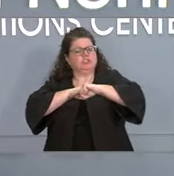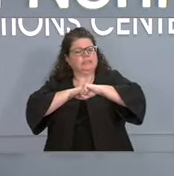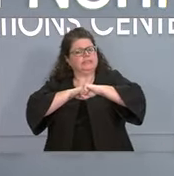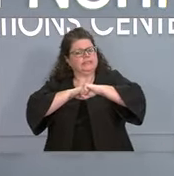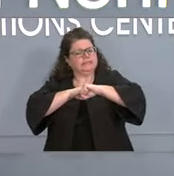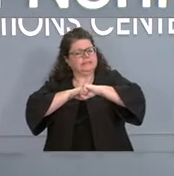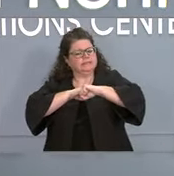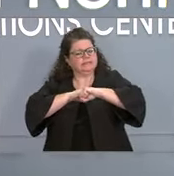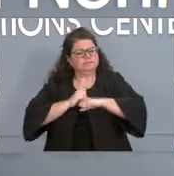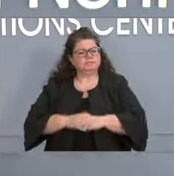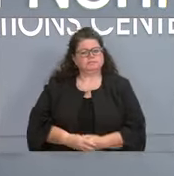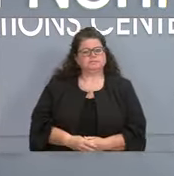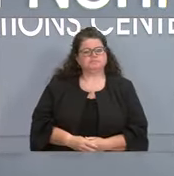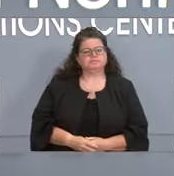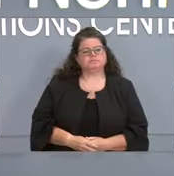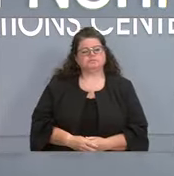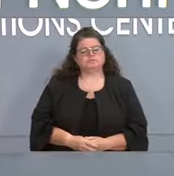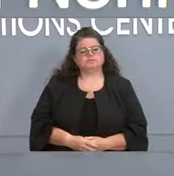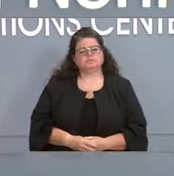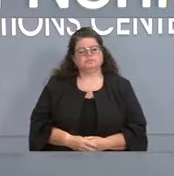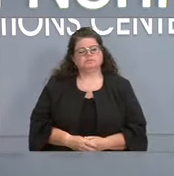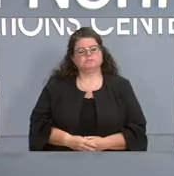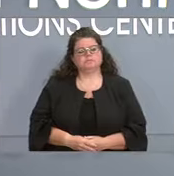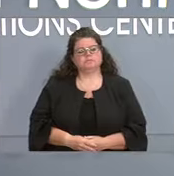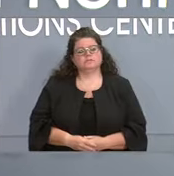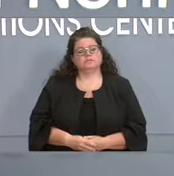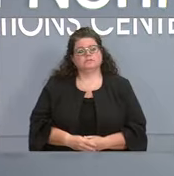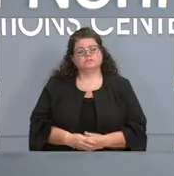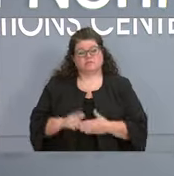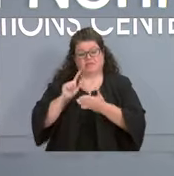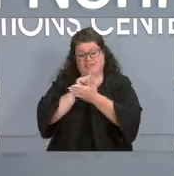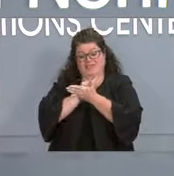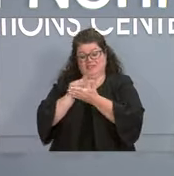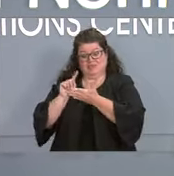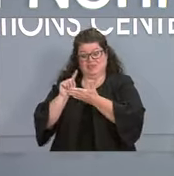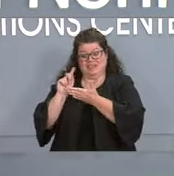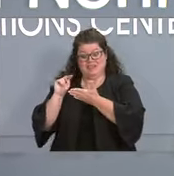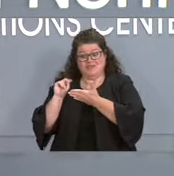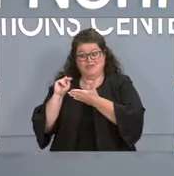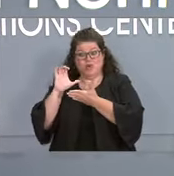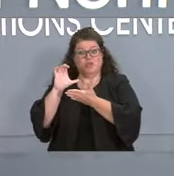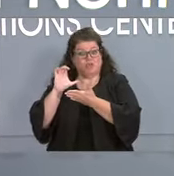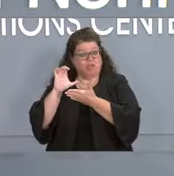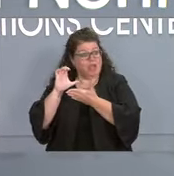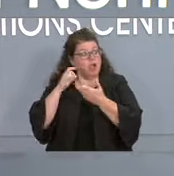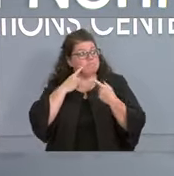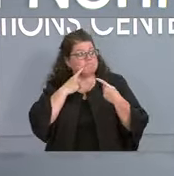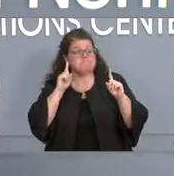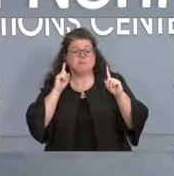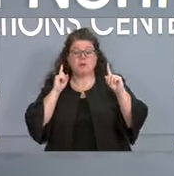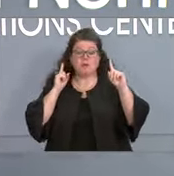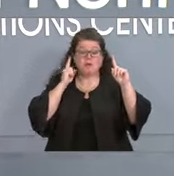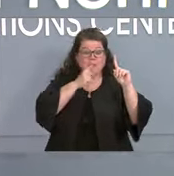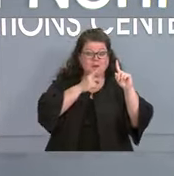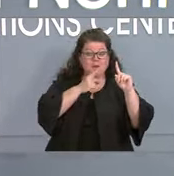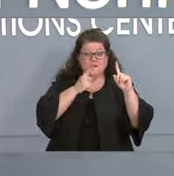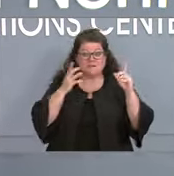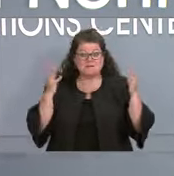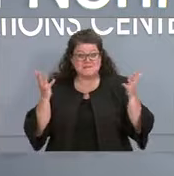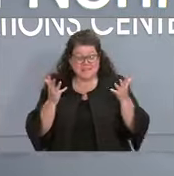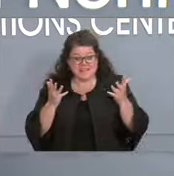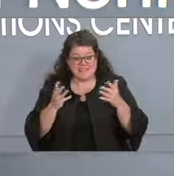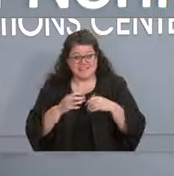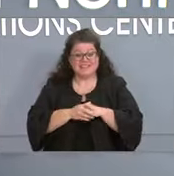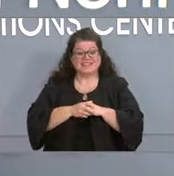this disease. This week, North Carolina marks an encouraging milestone in the fight against this pandemic.